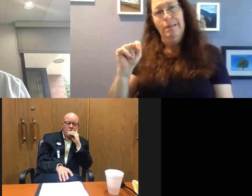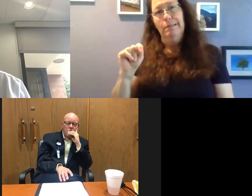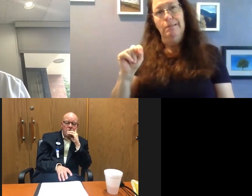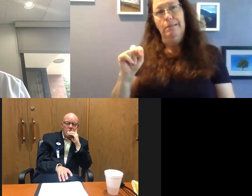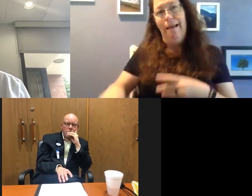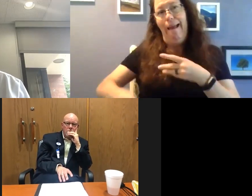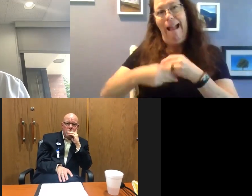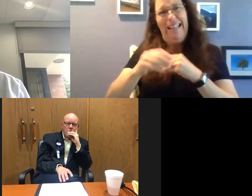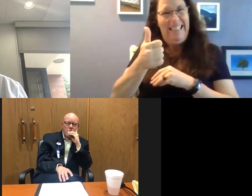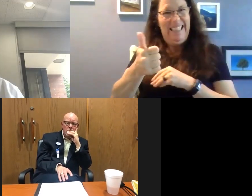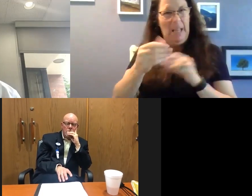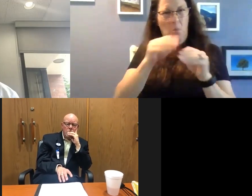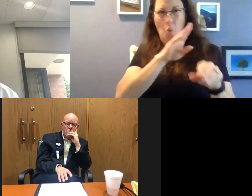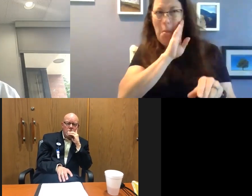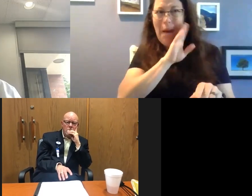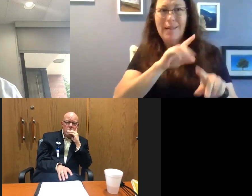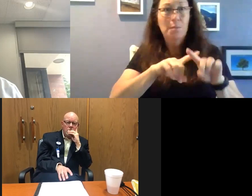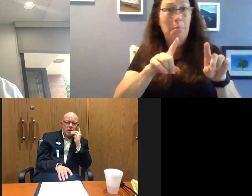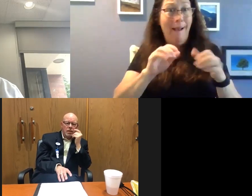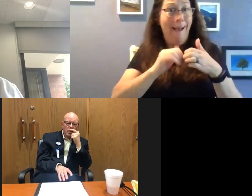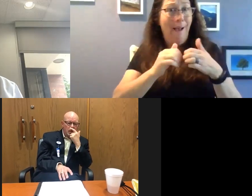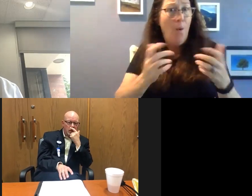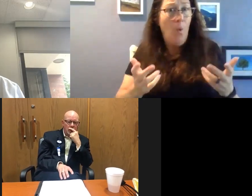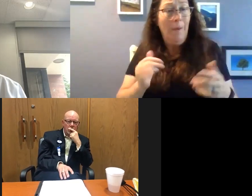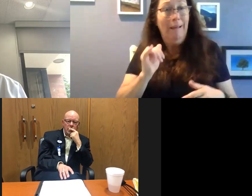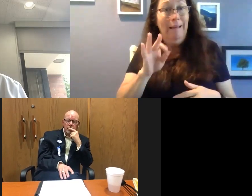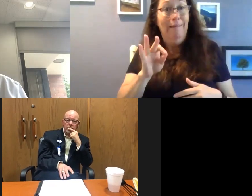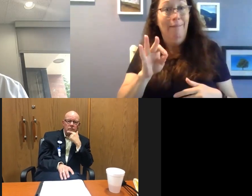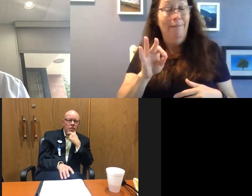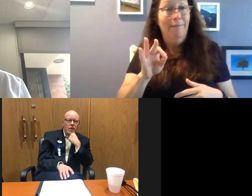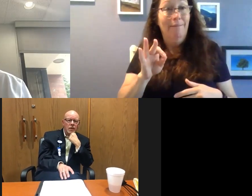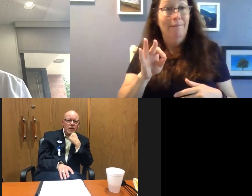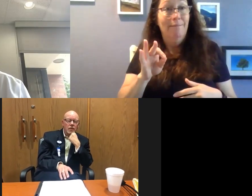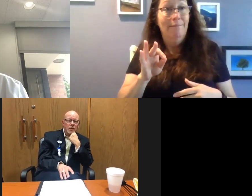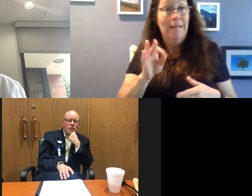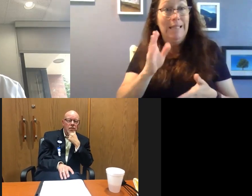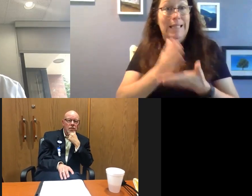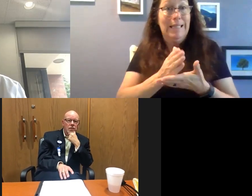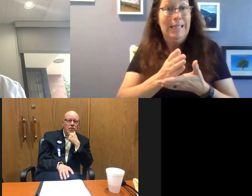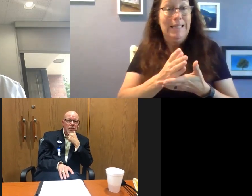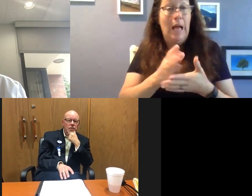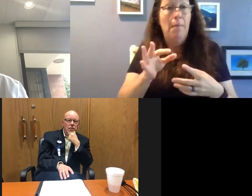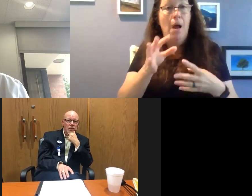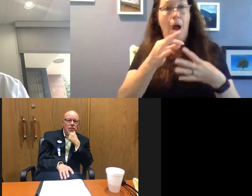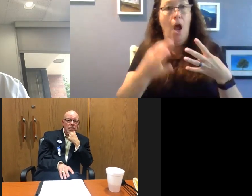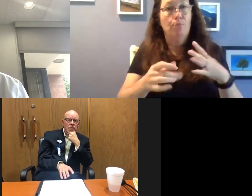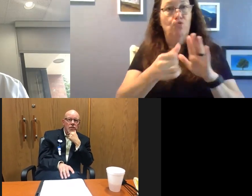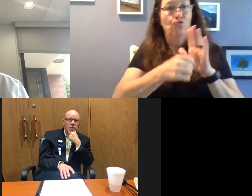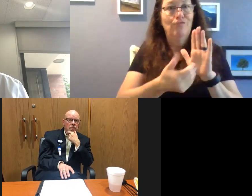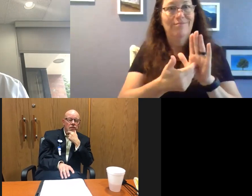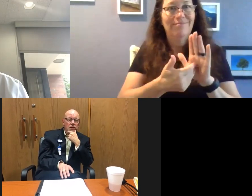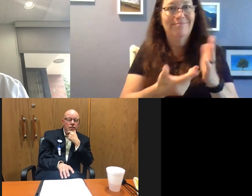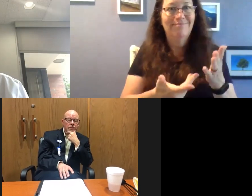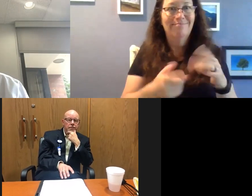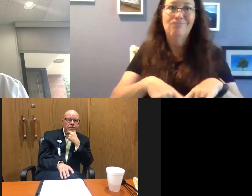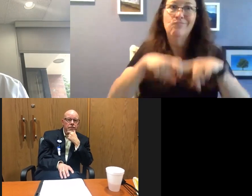10 beds. But the only way we could do that is if we start stopping elective surgical cases again. And